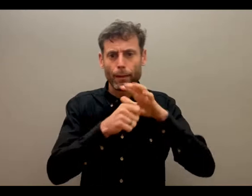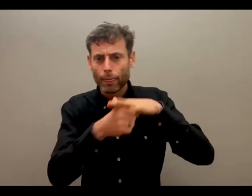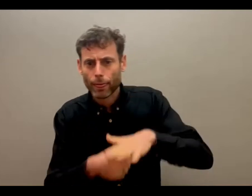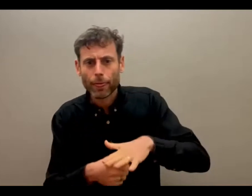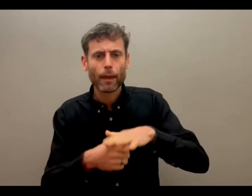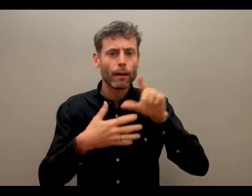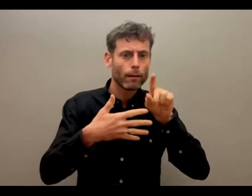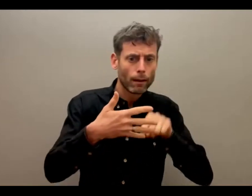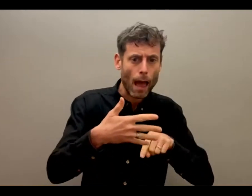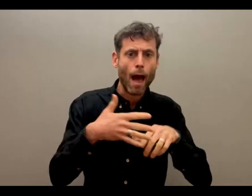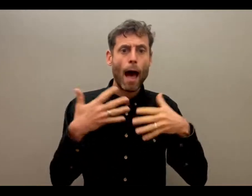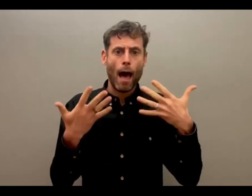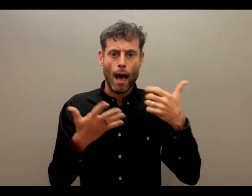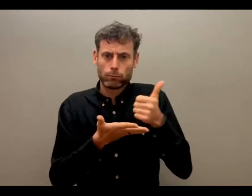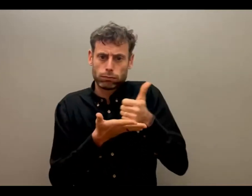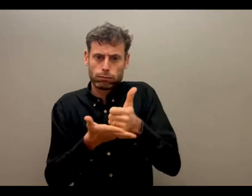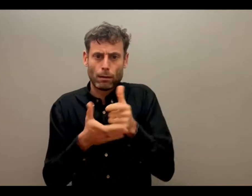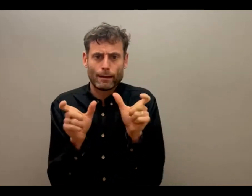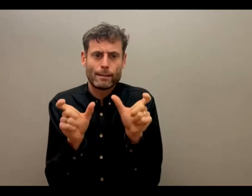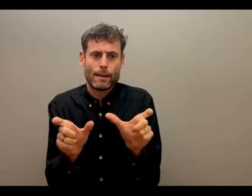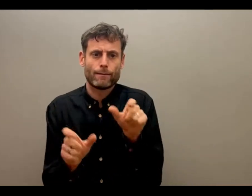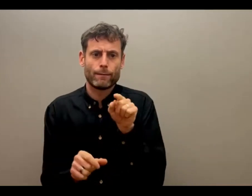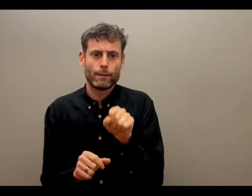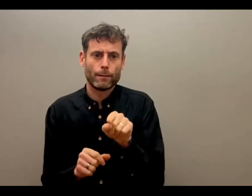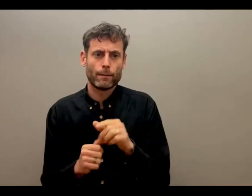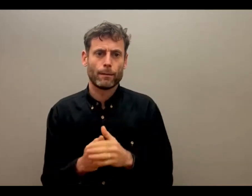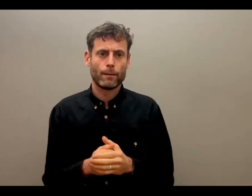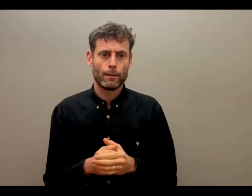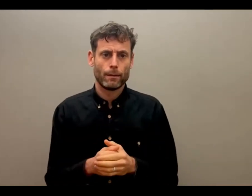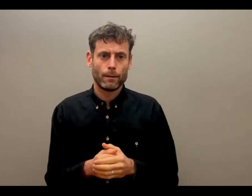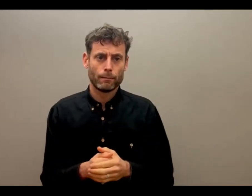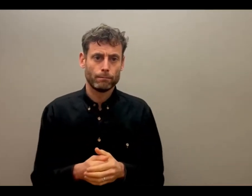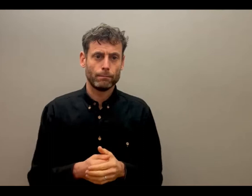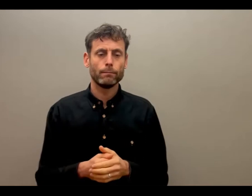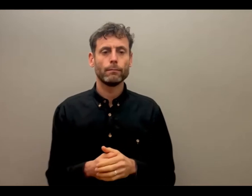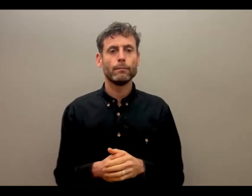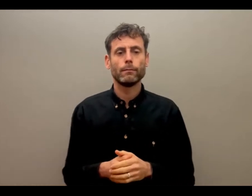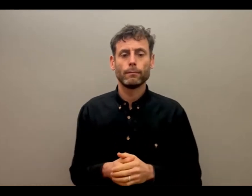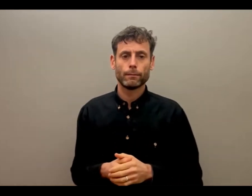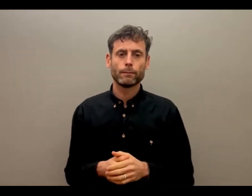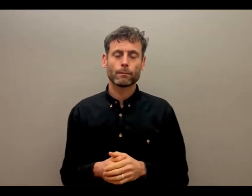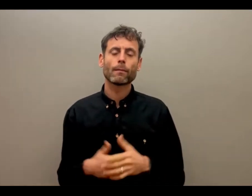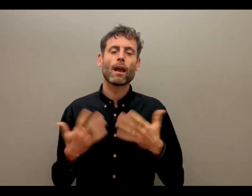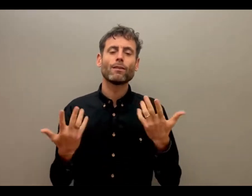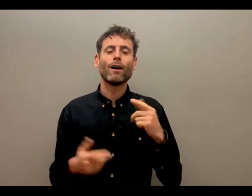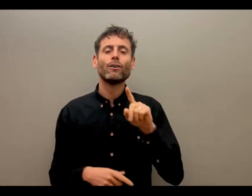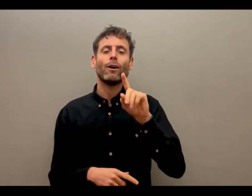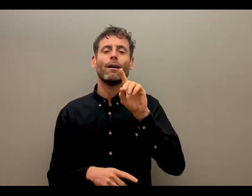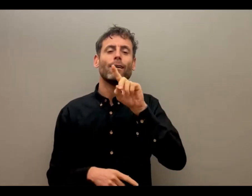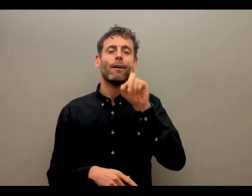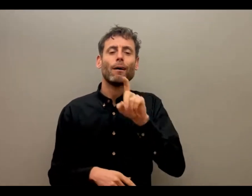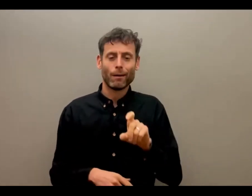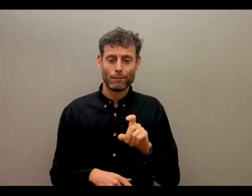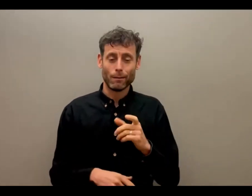to risk. And finally, all of those, so these were, this was a trick survey, I'll have to admit, because all of